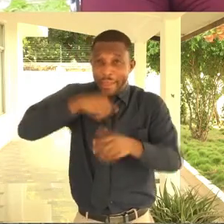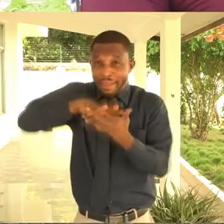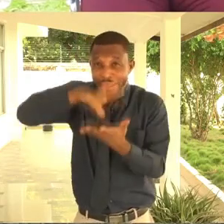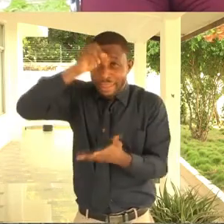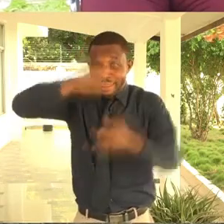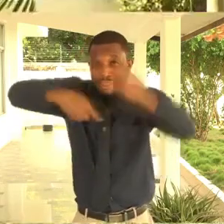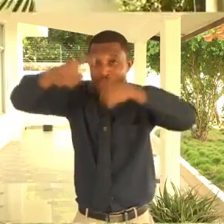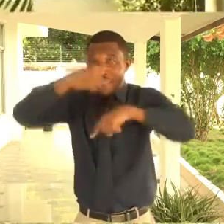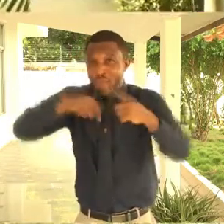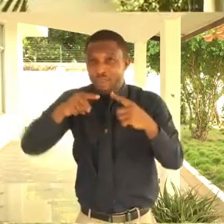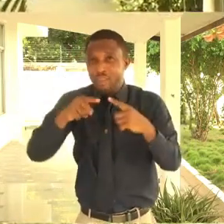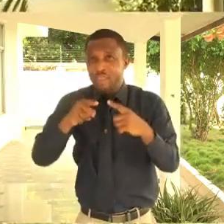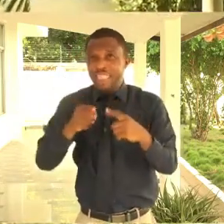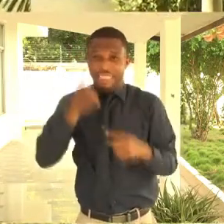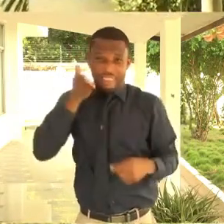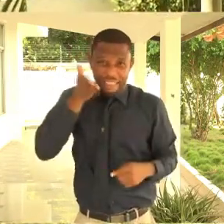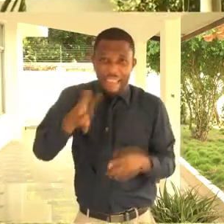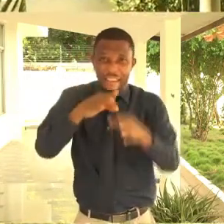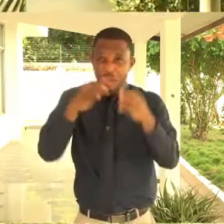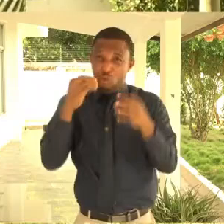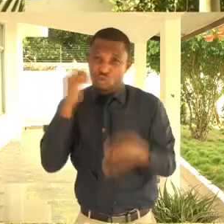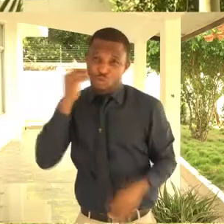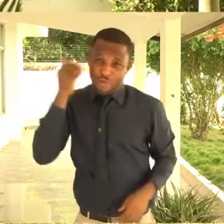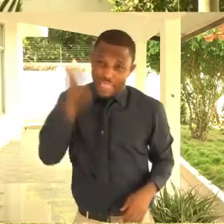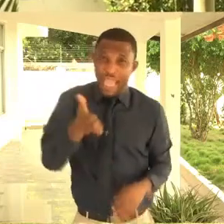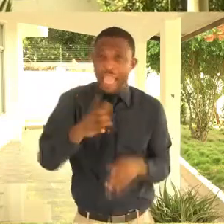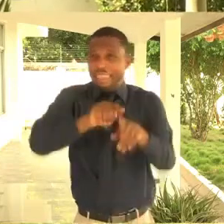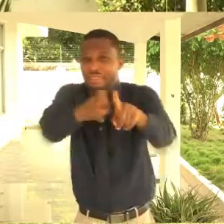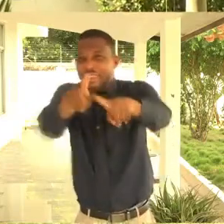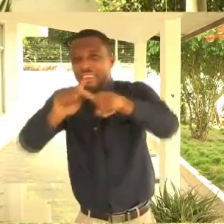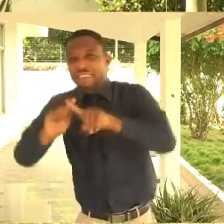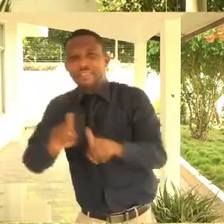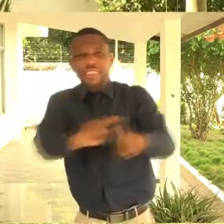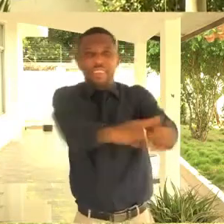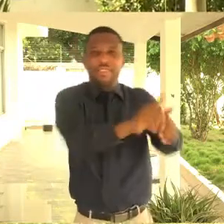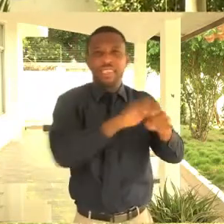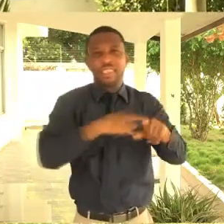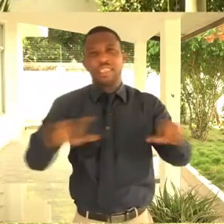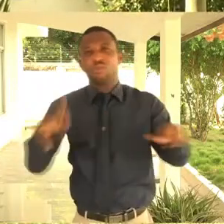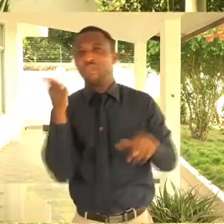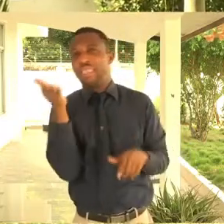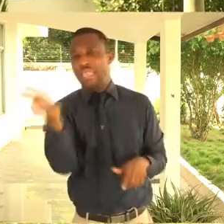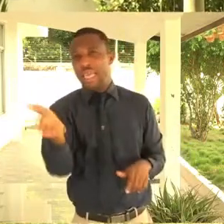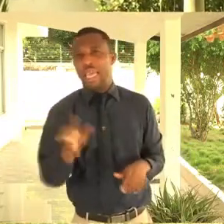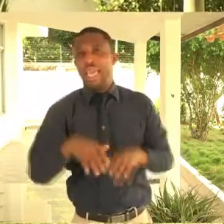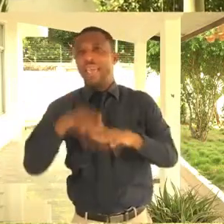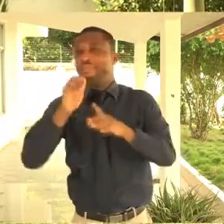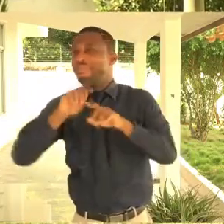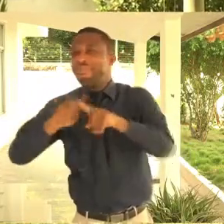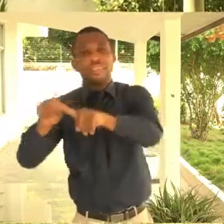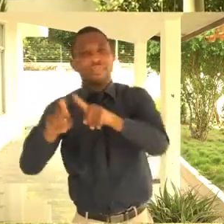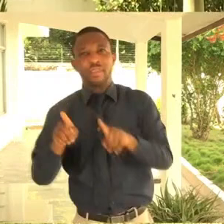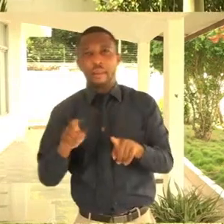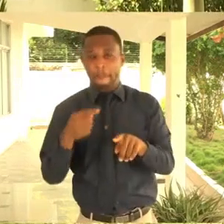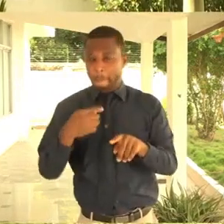I was learning in the family, people were learning different languages. Okay? But I chose to learn sign language. But they did